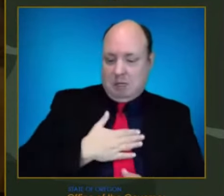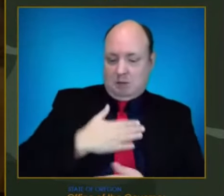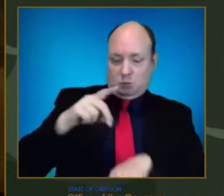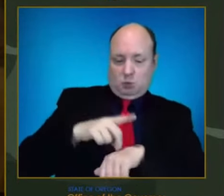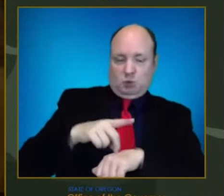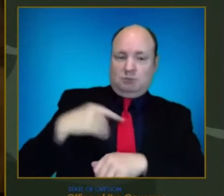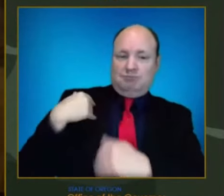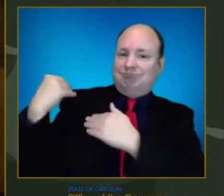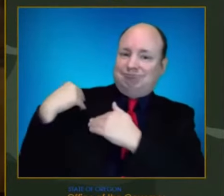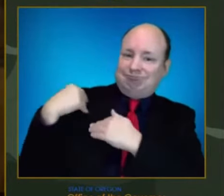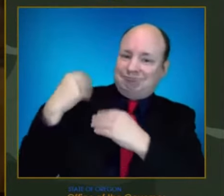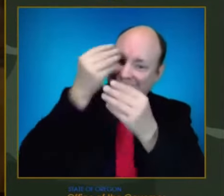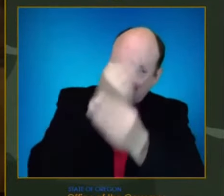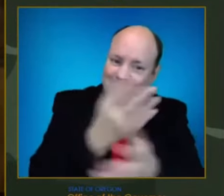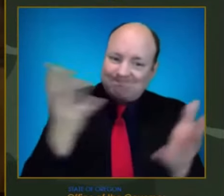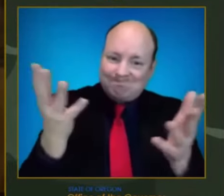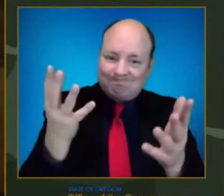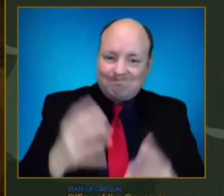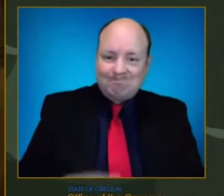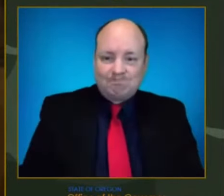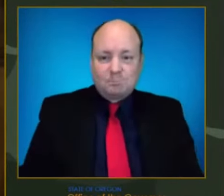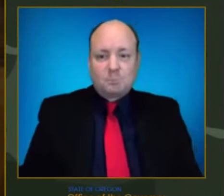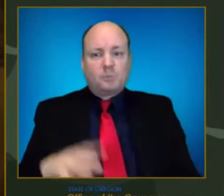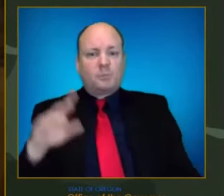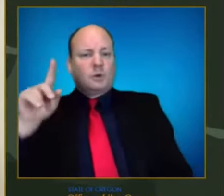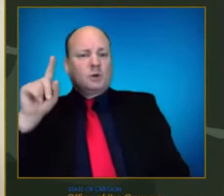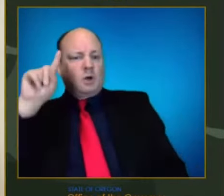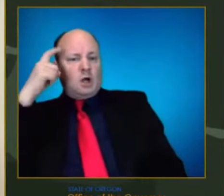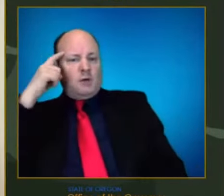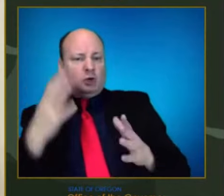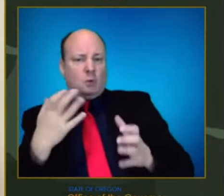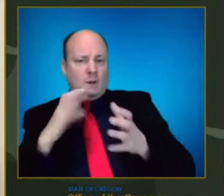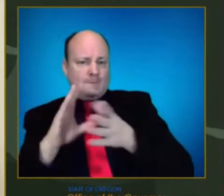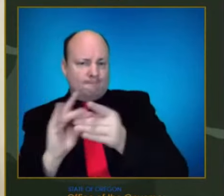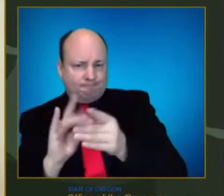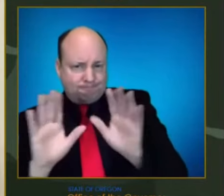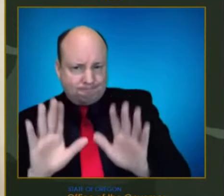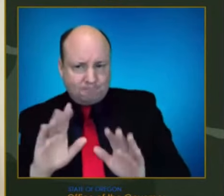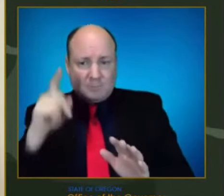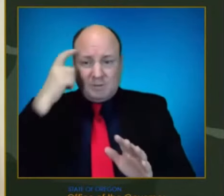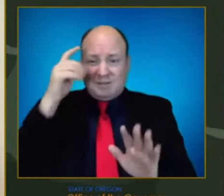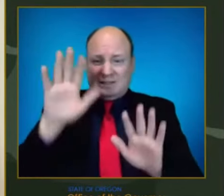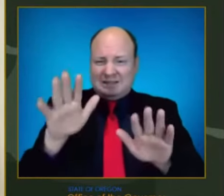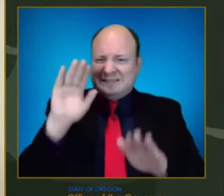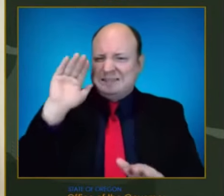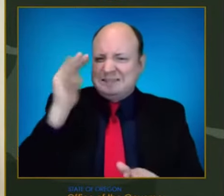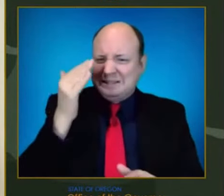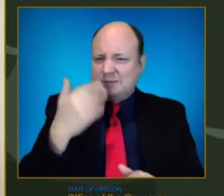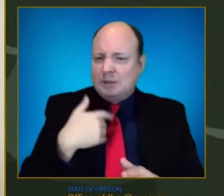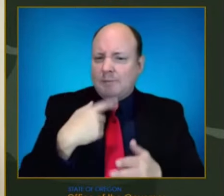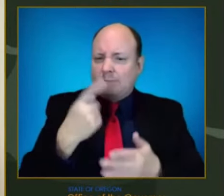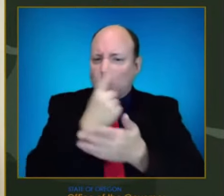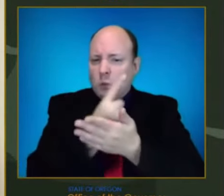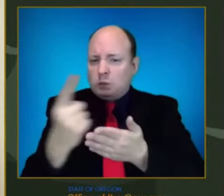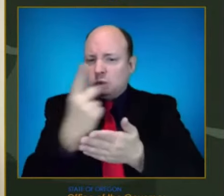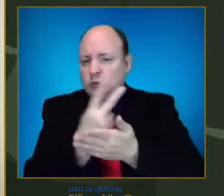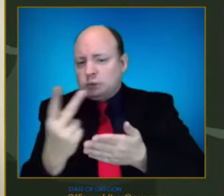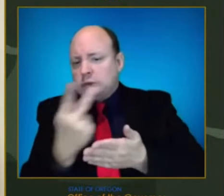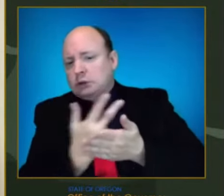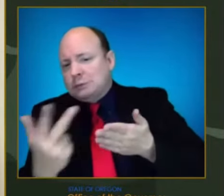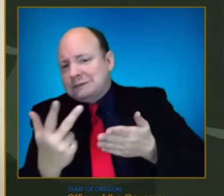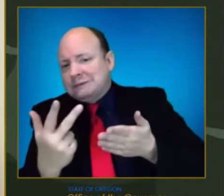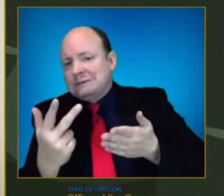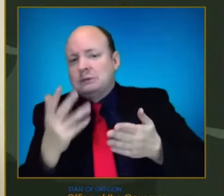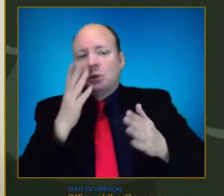where we're at. And Tim, because of the timeframe, we have a couple of weeks, and certainly it's helpful if our partners in the business